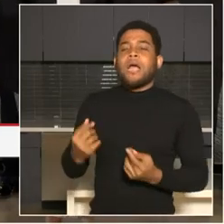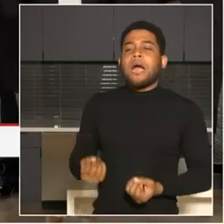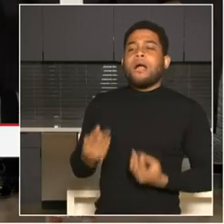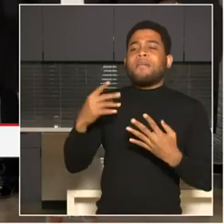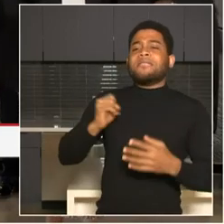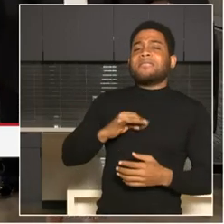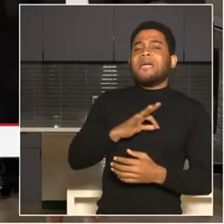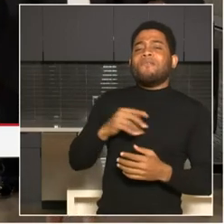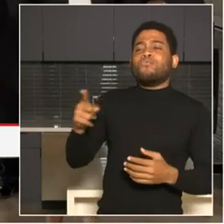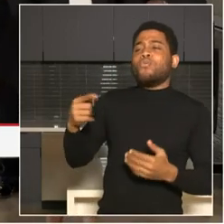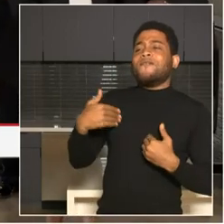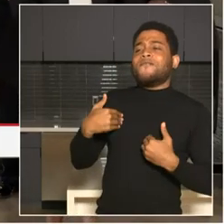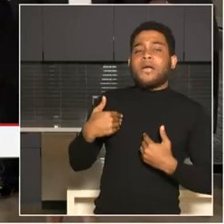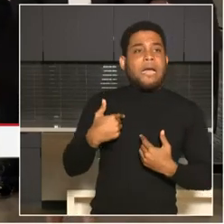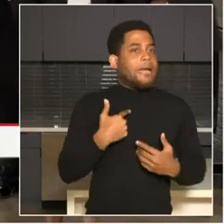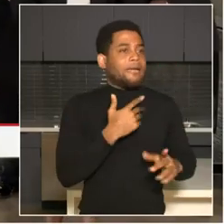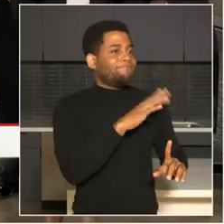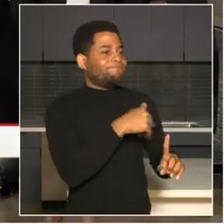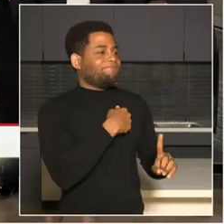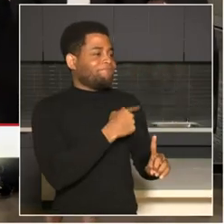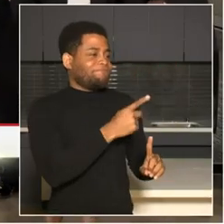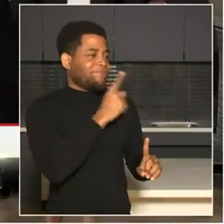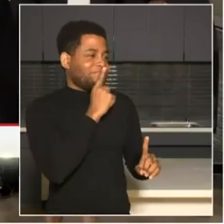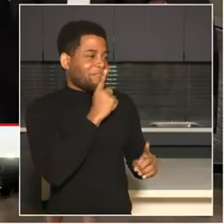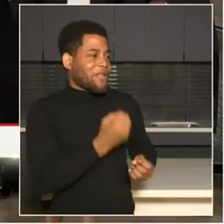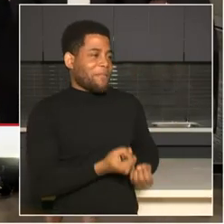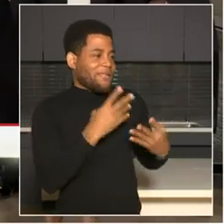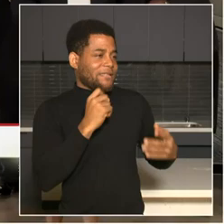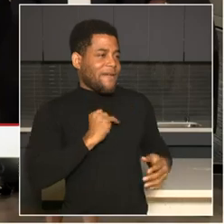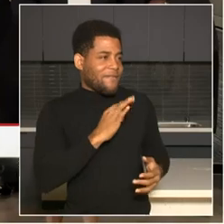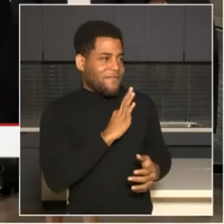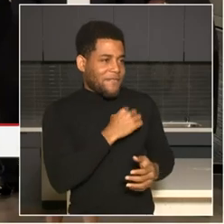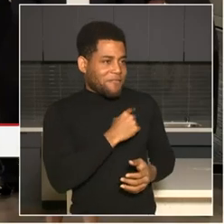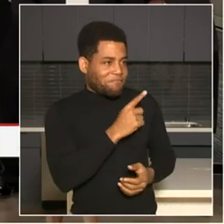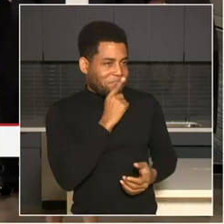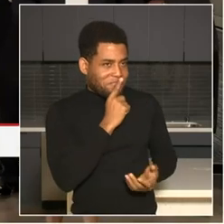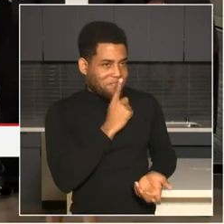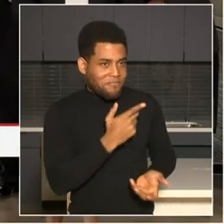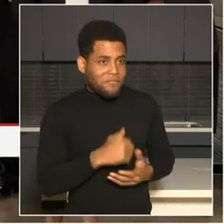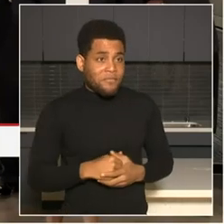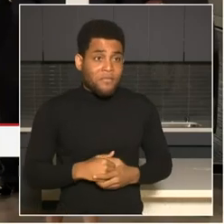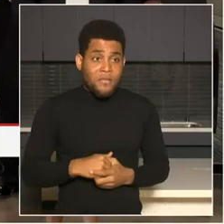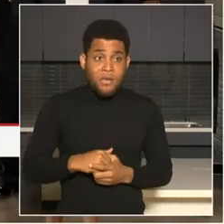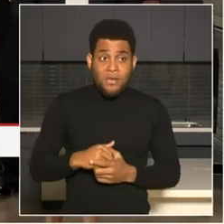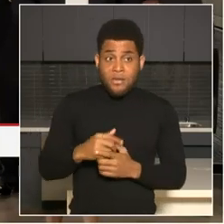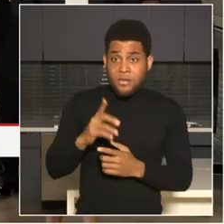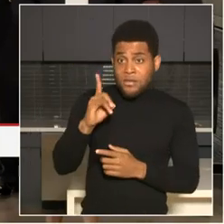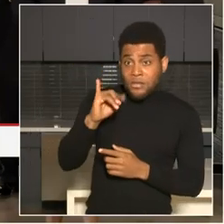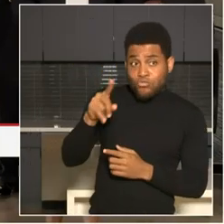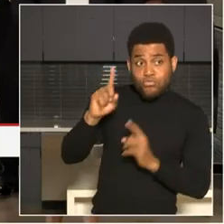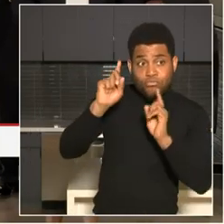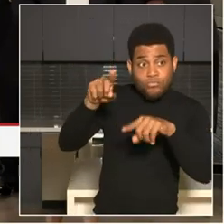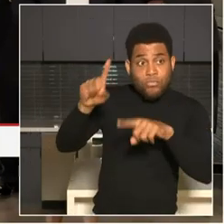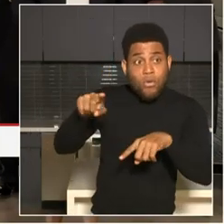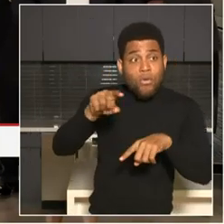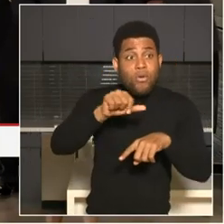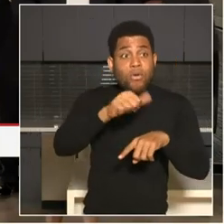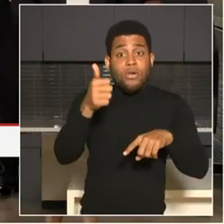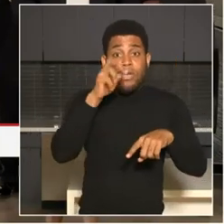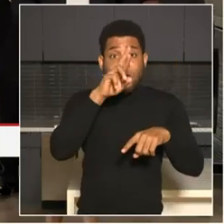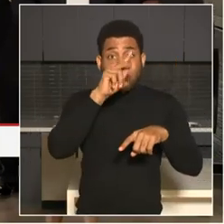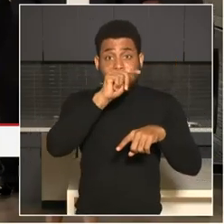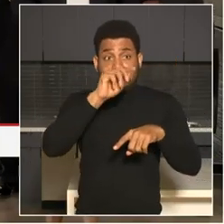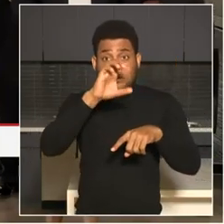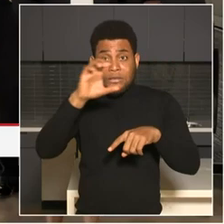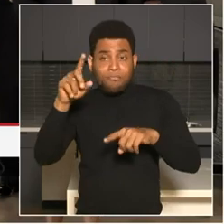center. And did you study any other department? I did. Uh, which department? physically went to New York. I went to New Jersey. Uh,